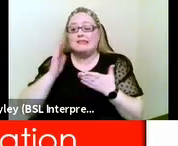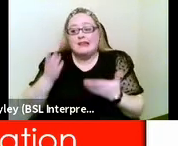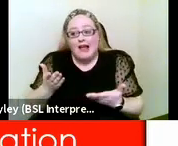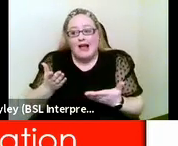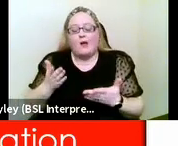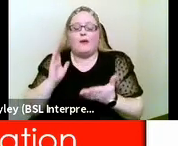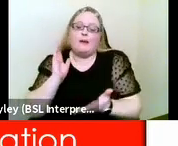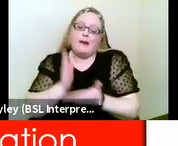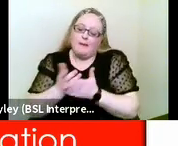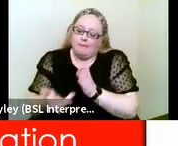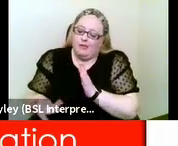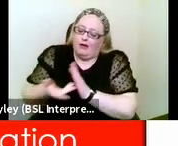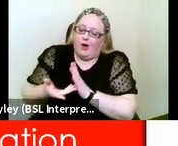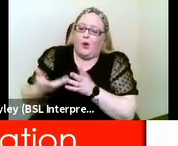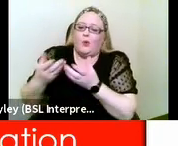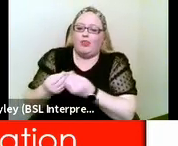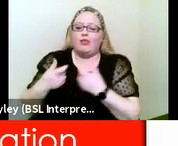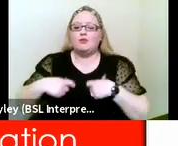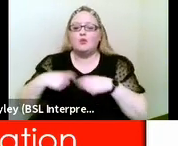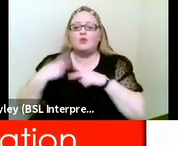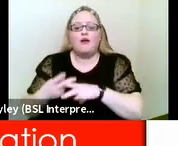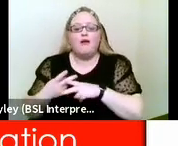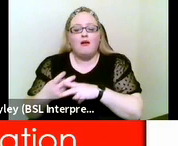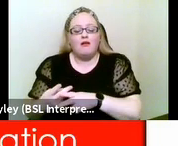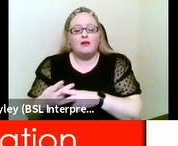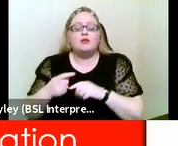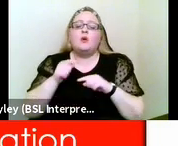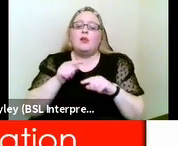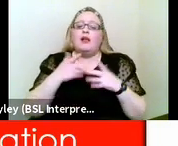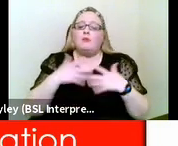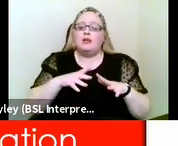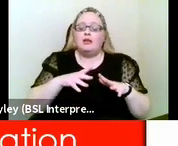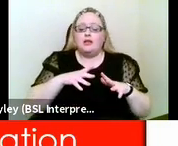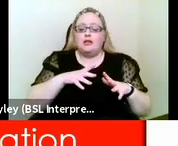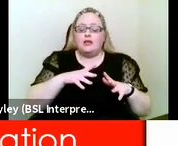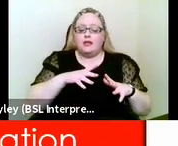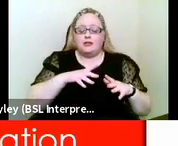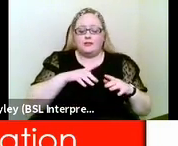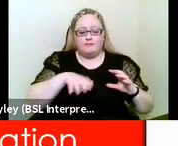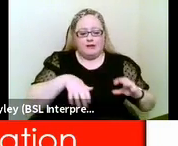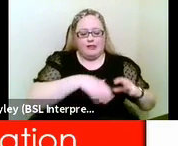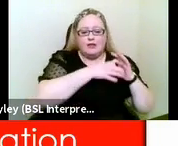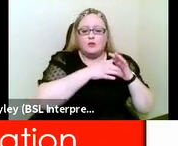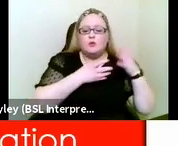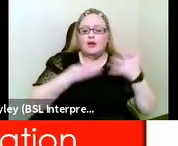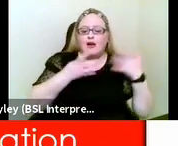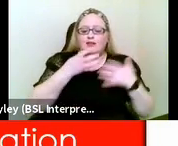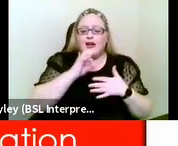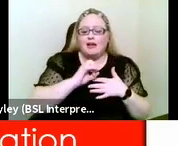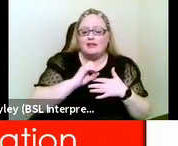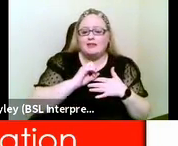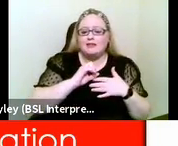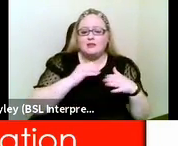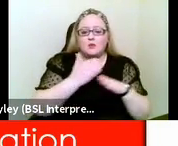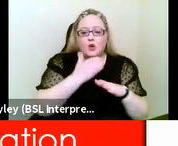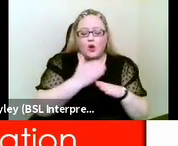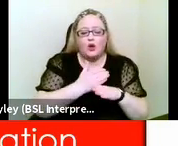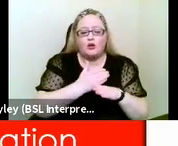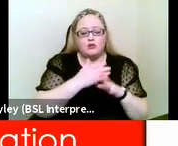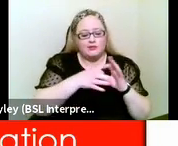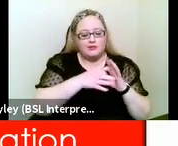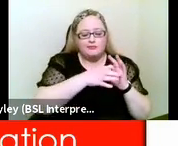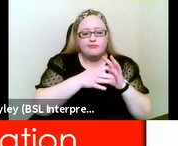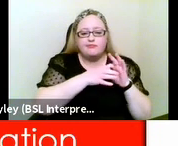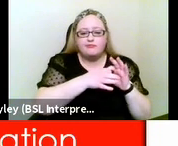social care they drew on the work back in the 1980s of the deafblind services liaison group in